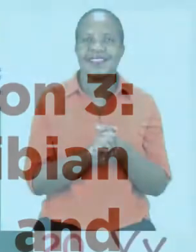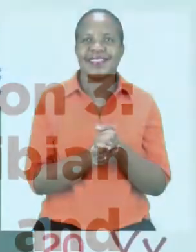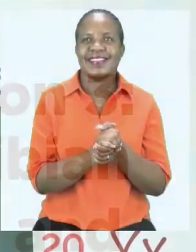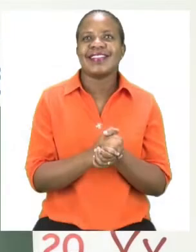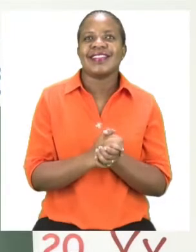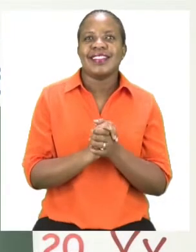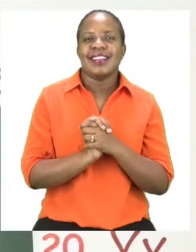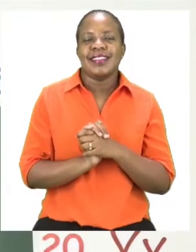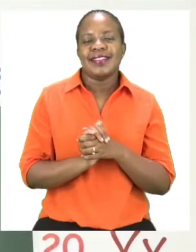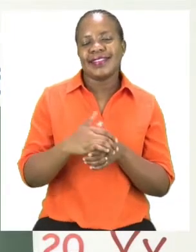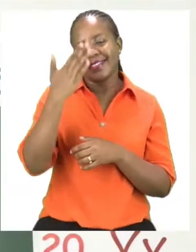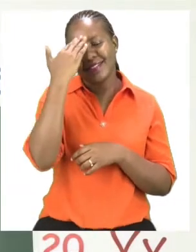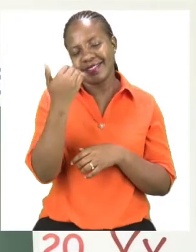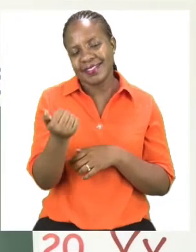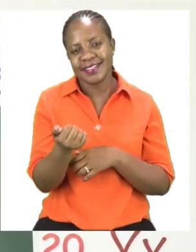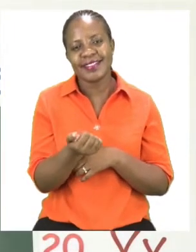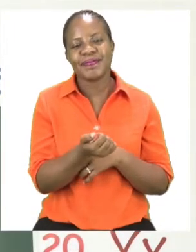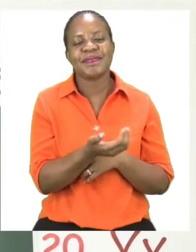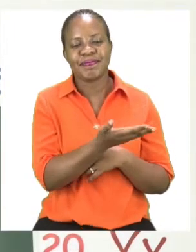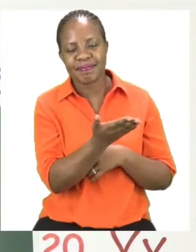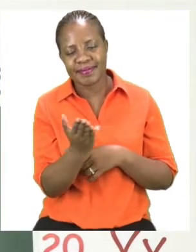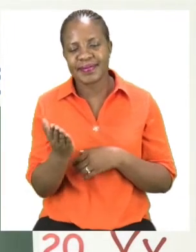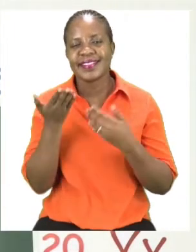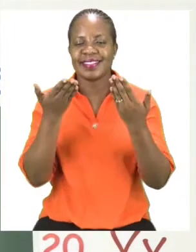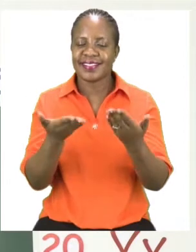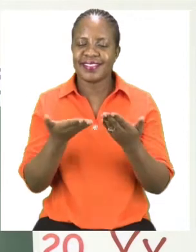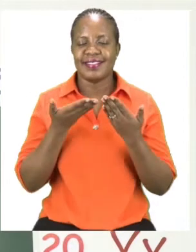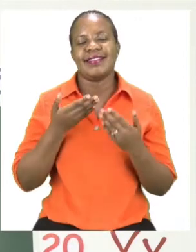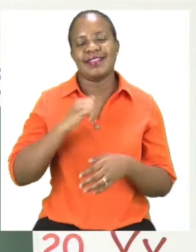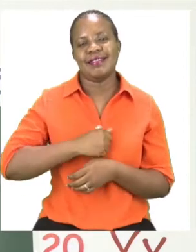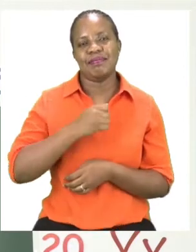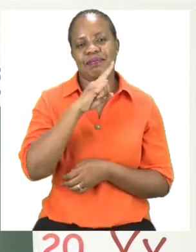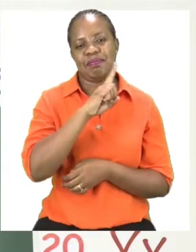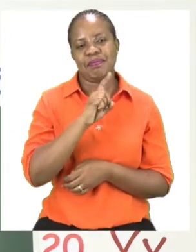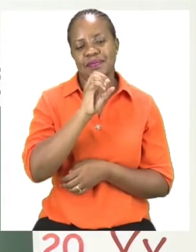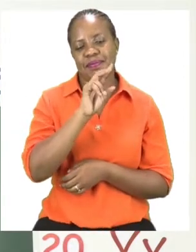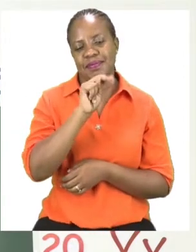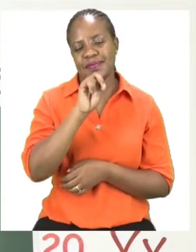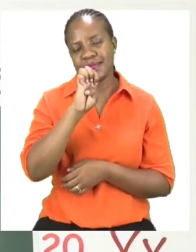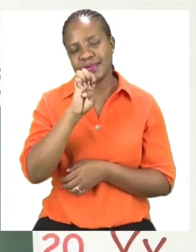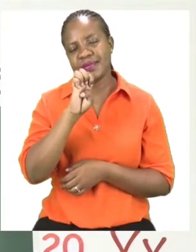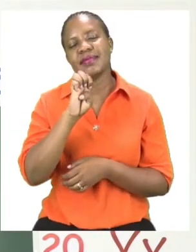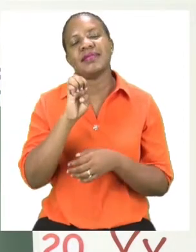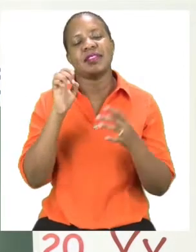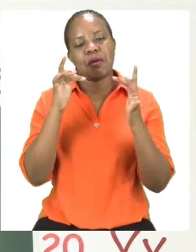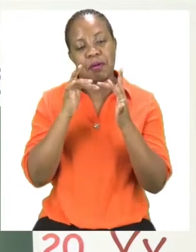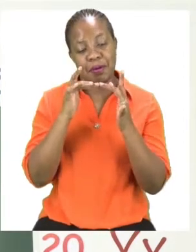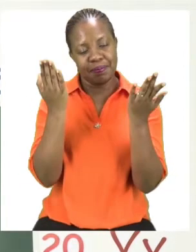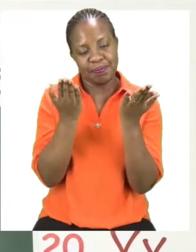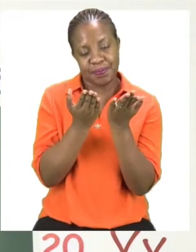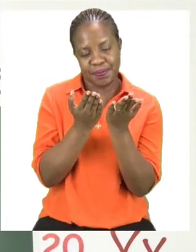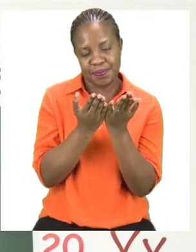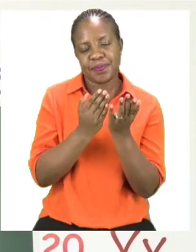Hello everyone and welcome to MyZone Online School. My name is Teacher Mutsa